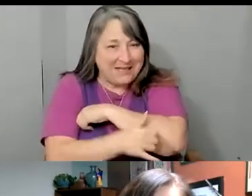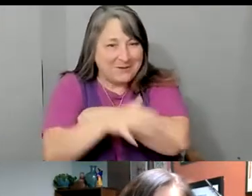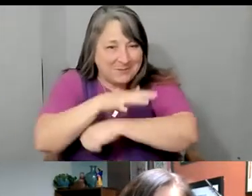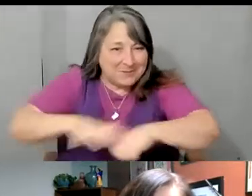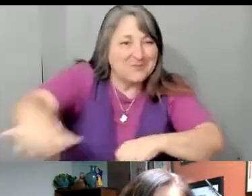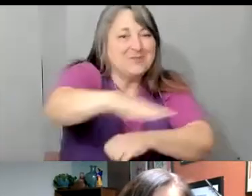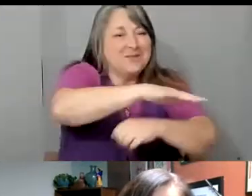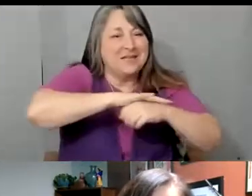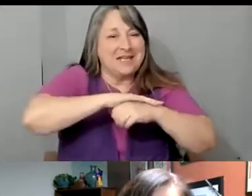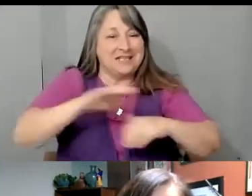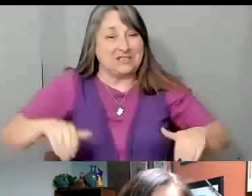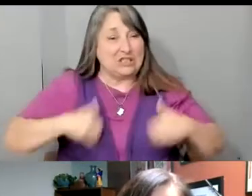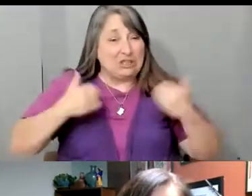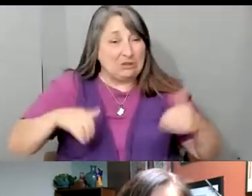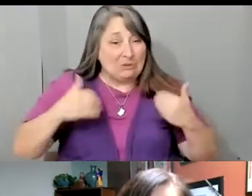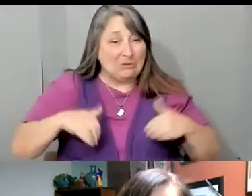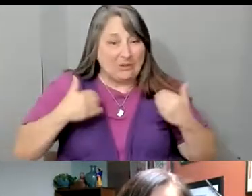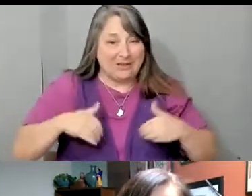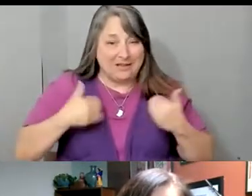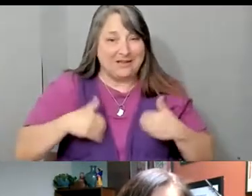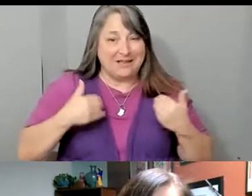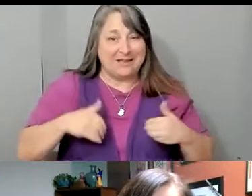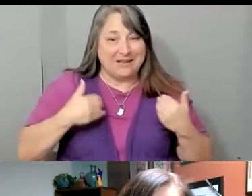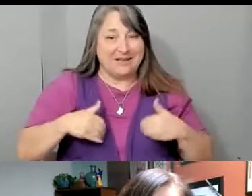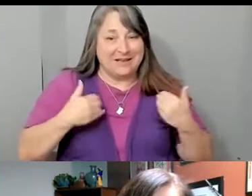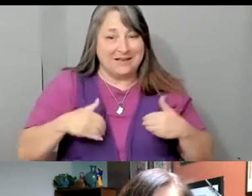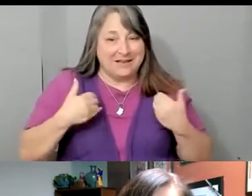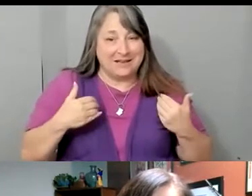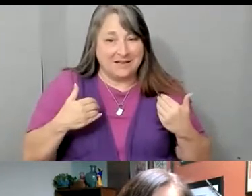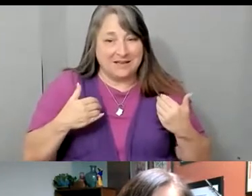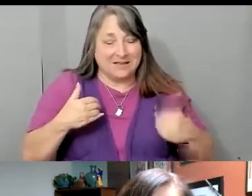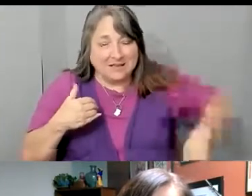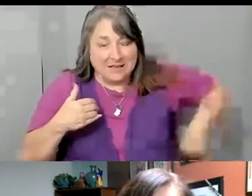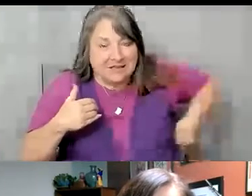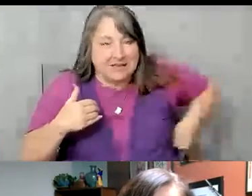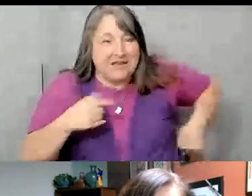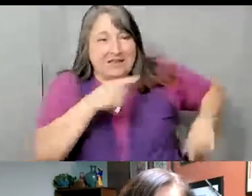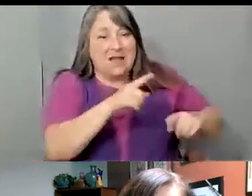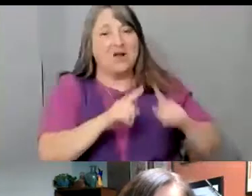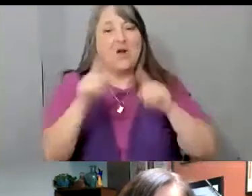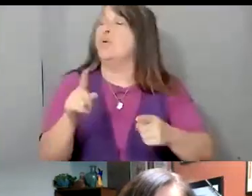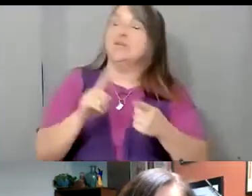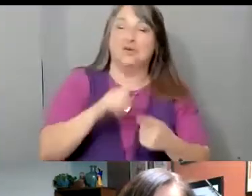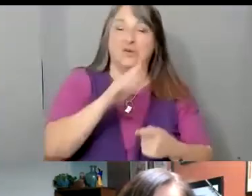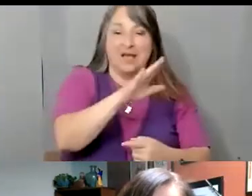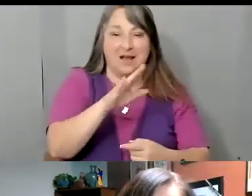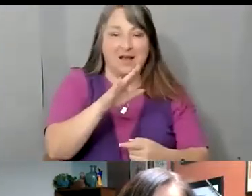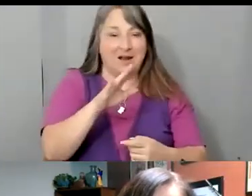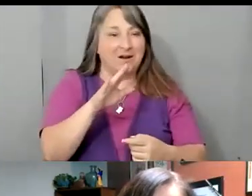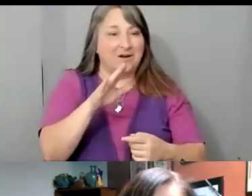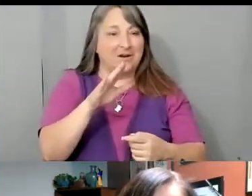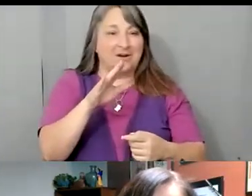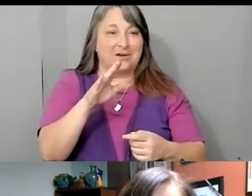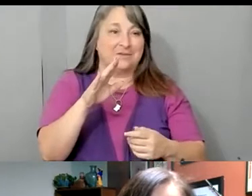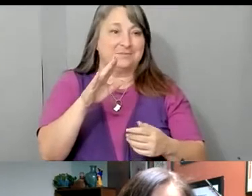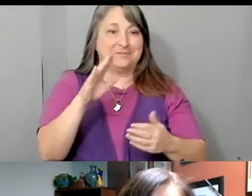a los cabildos, están yendo a las, a las juntas de los supervisores y pidiendo